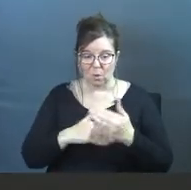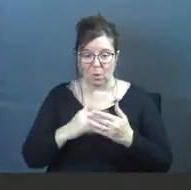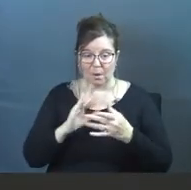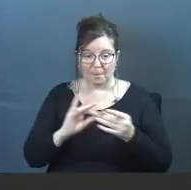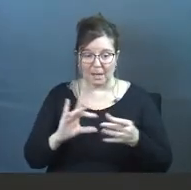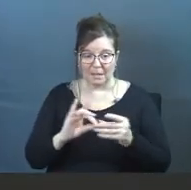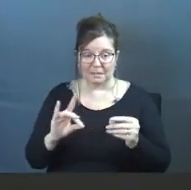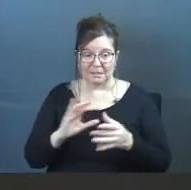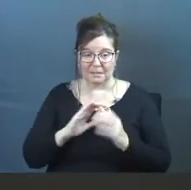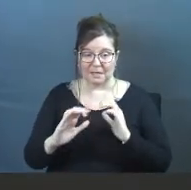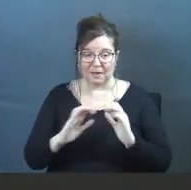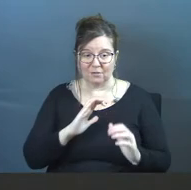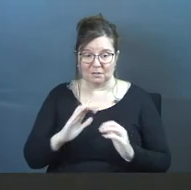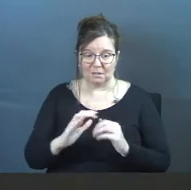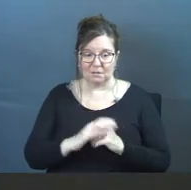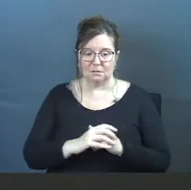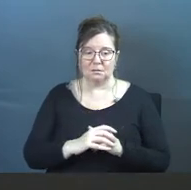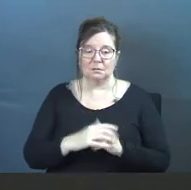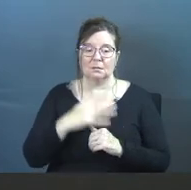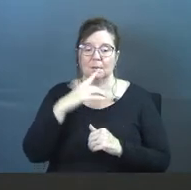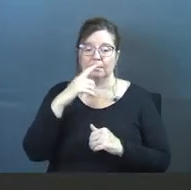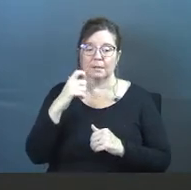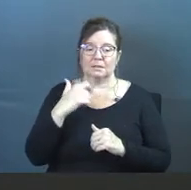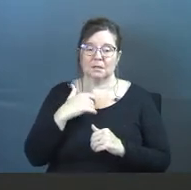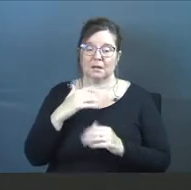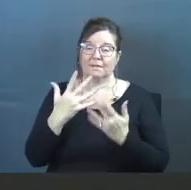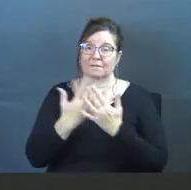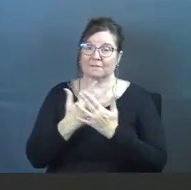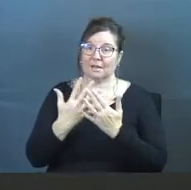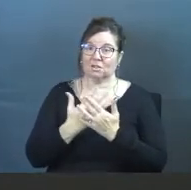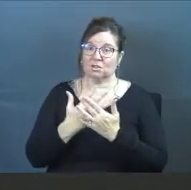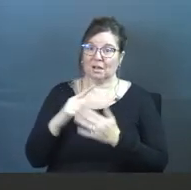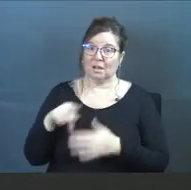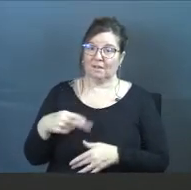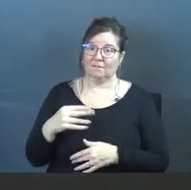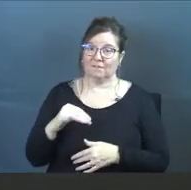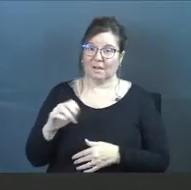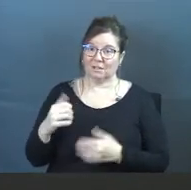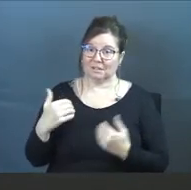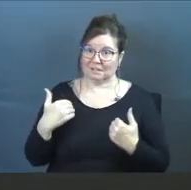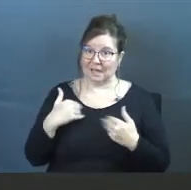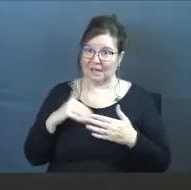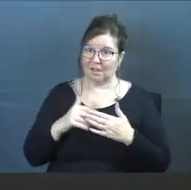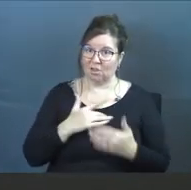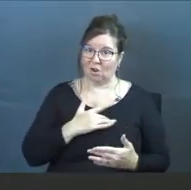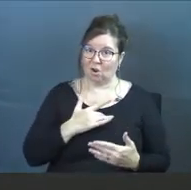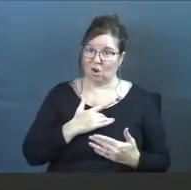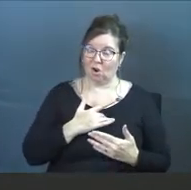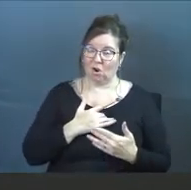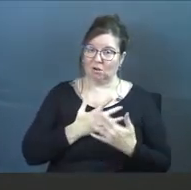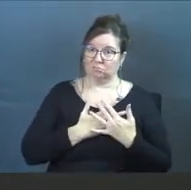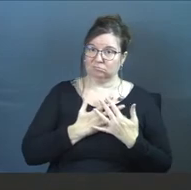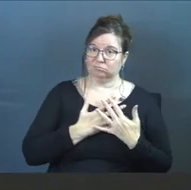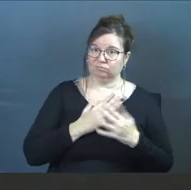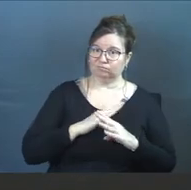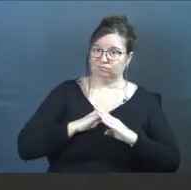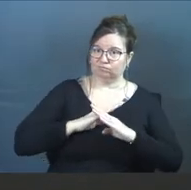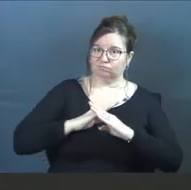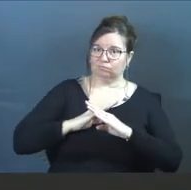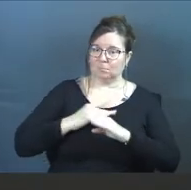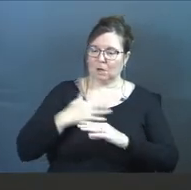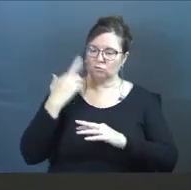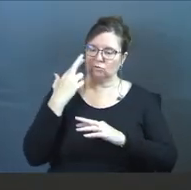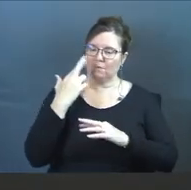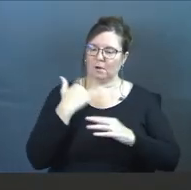passage in the conversation? Because of the filters that the Pharisees had in their hearts of by trying to